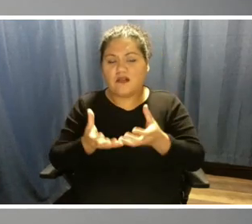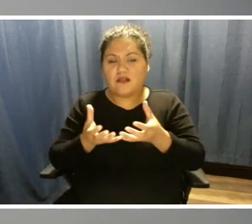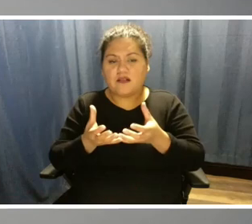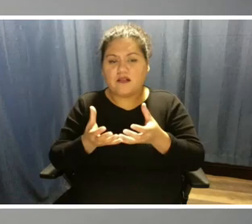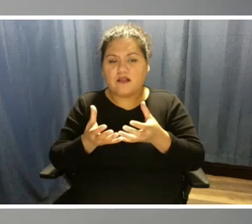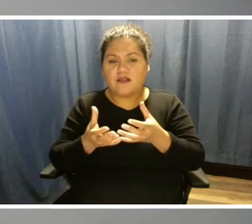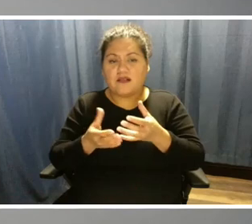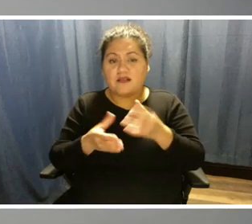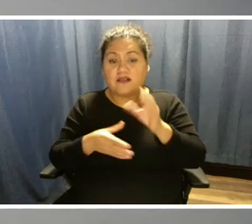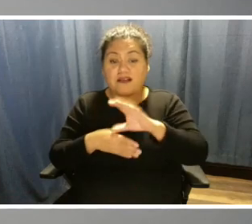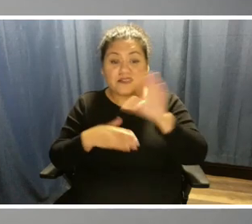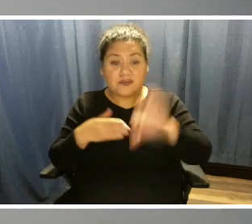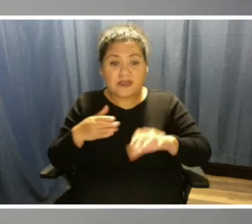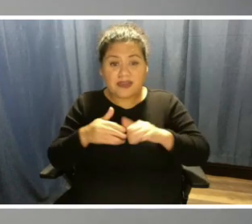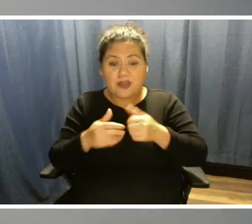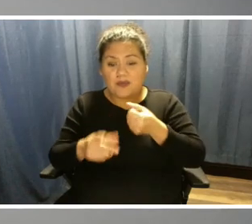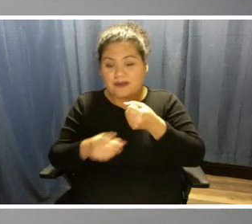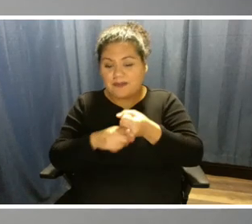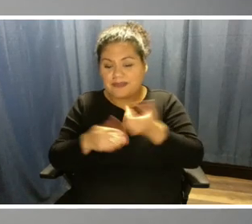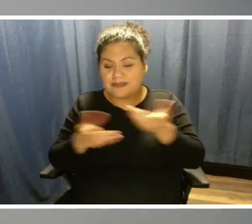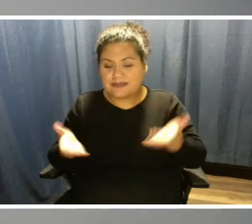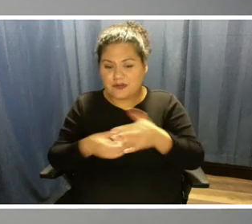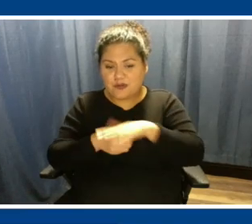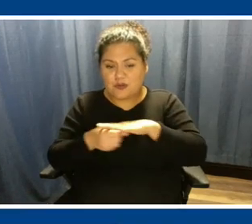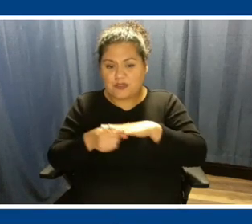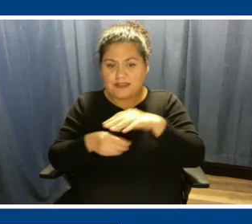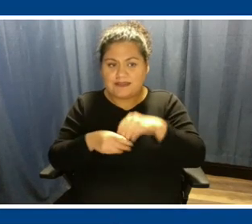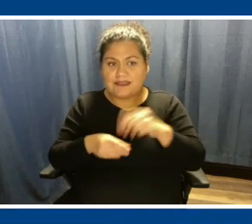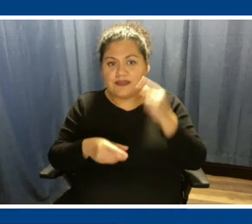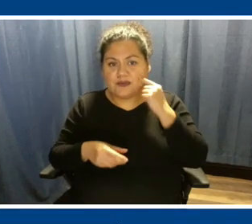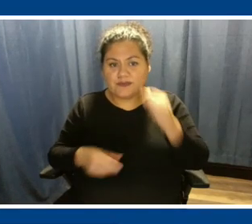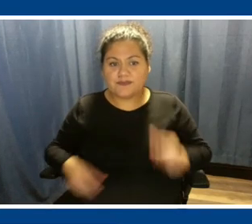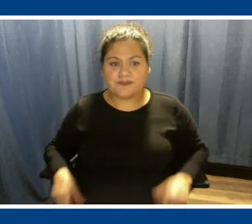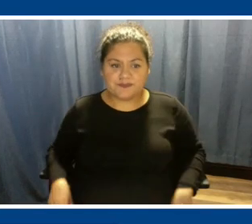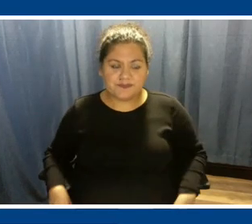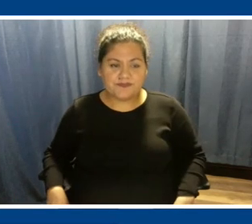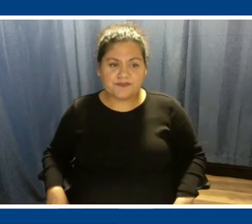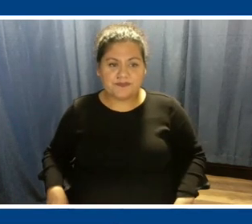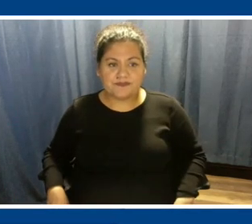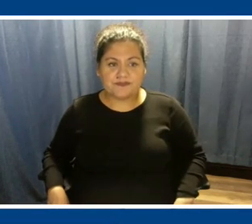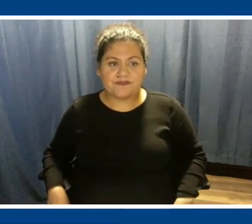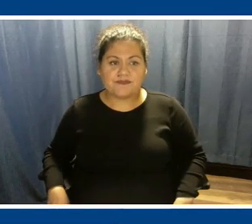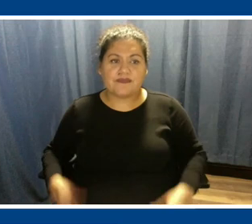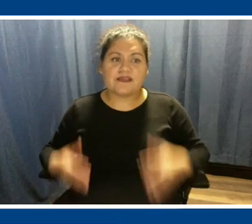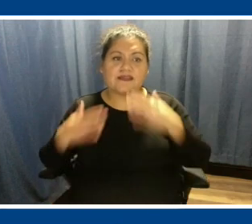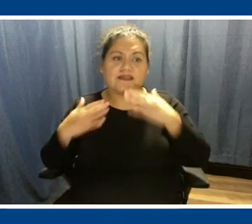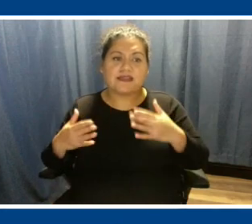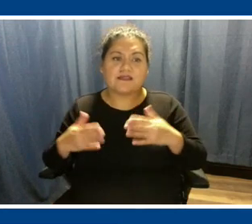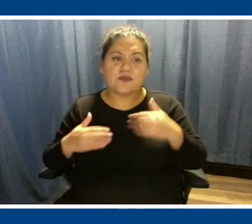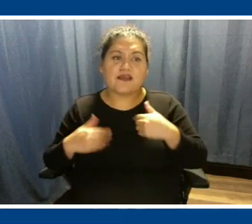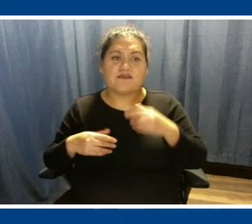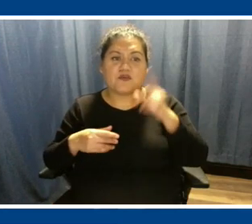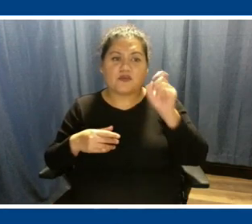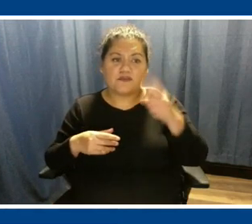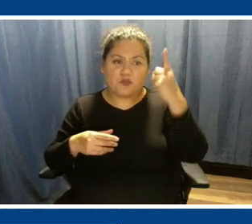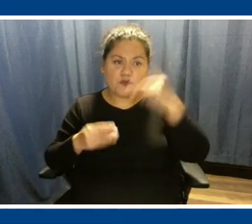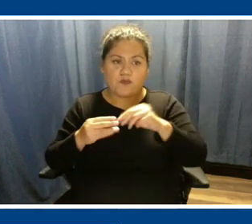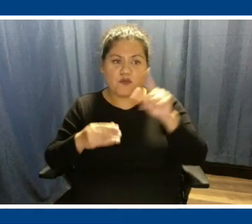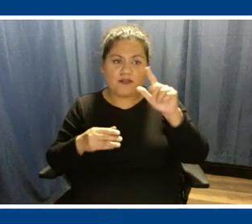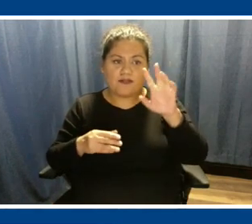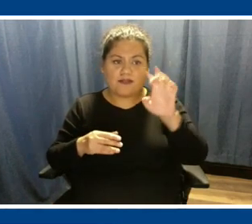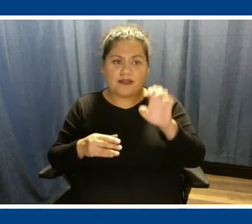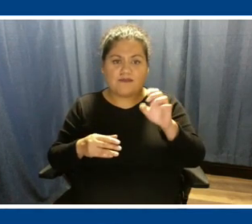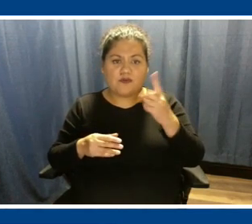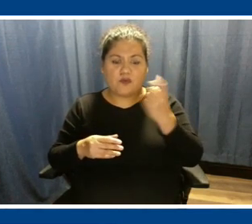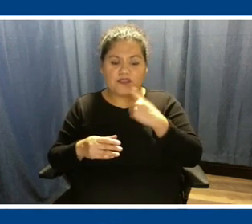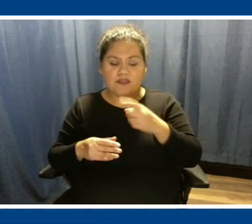how that impacts us here locally in San Antonio. Thanks, Corey. We have time for one more live question, and we are